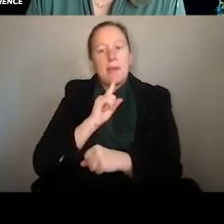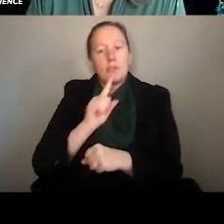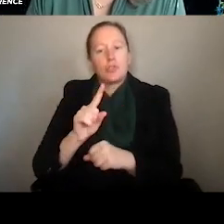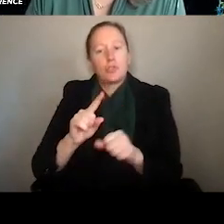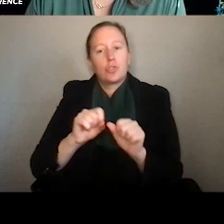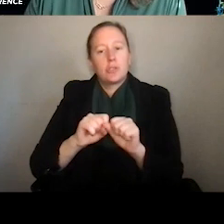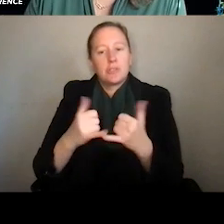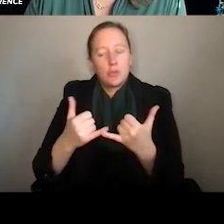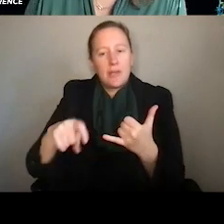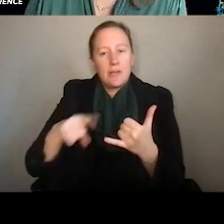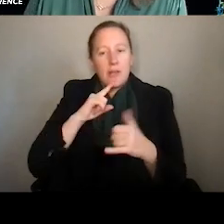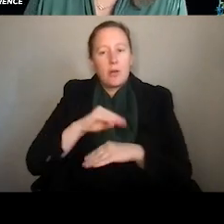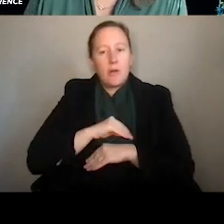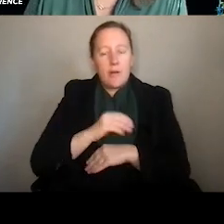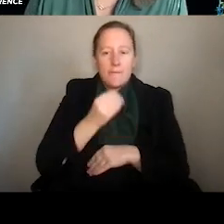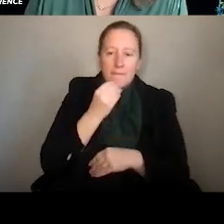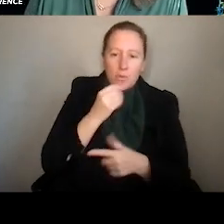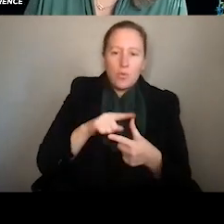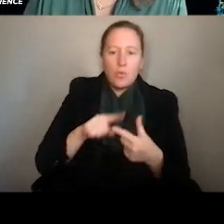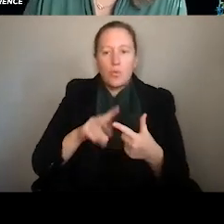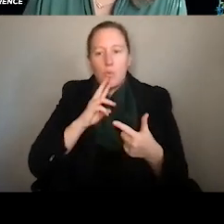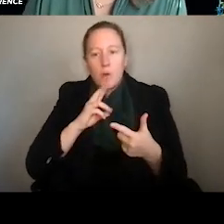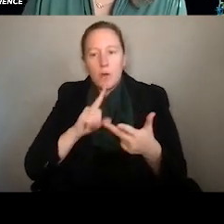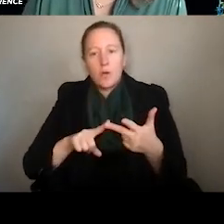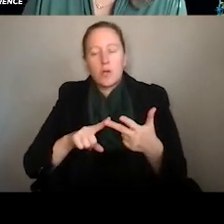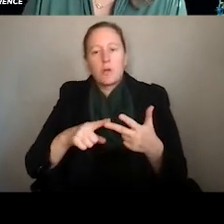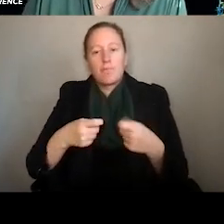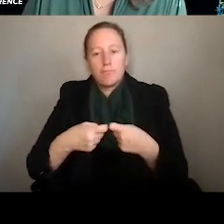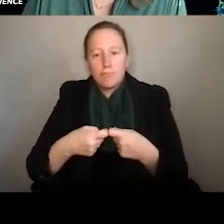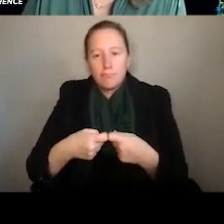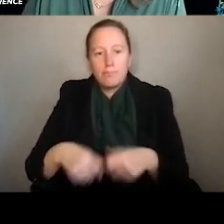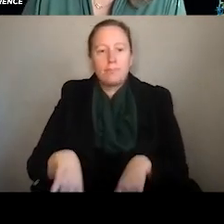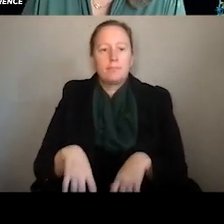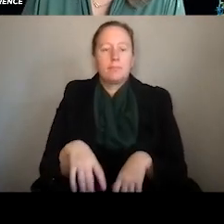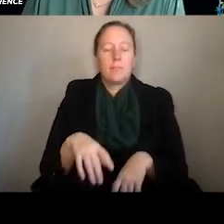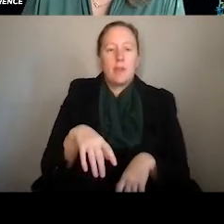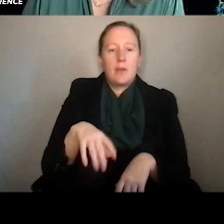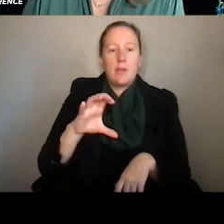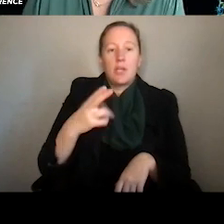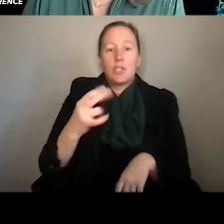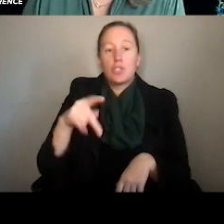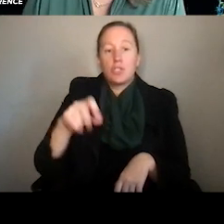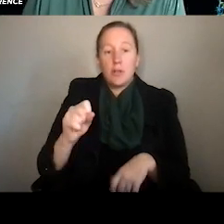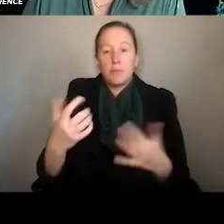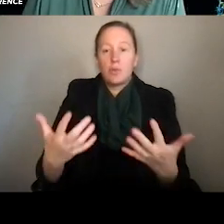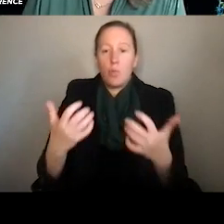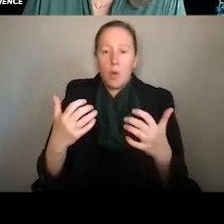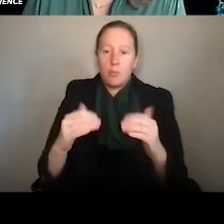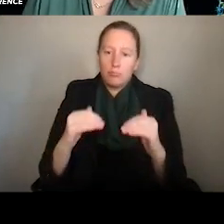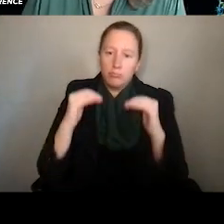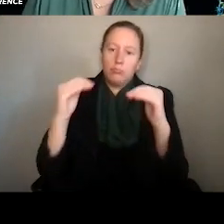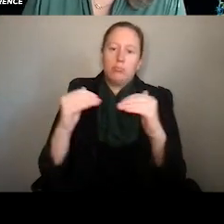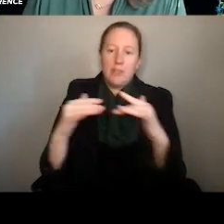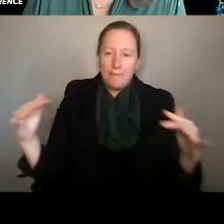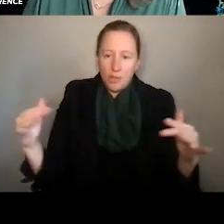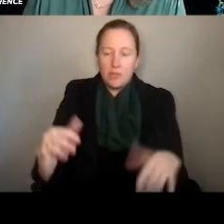strengthening food, energy, and water infrastructure. Importantly, CHIPS also emphasizes advancing diversity in STEM. So